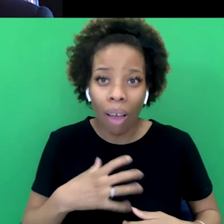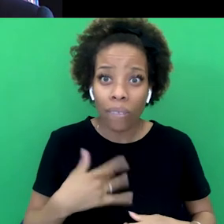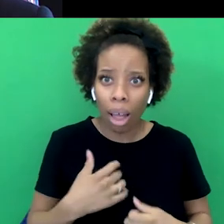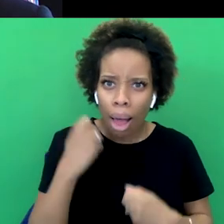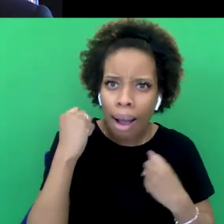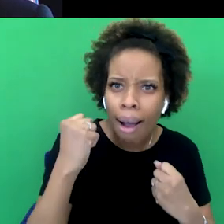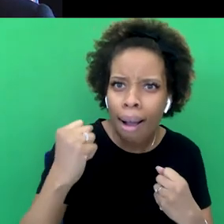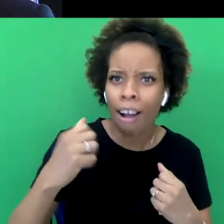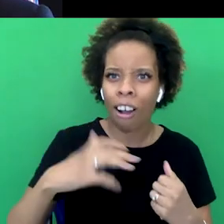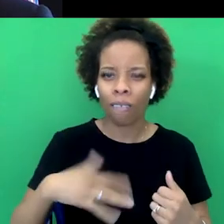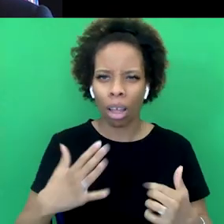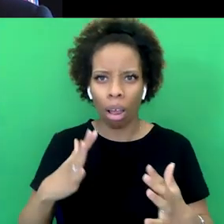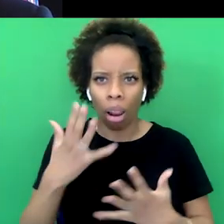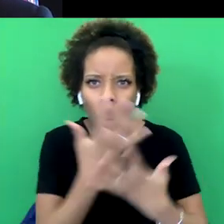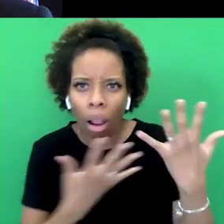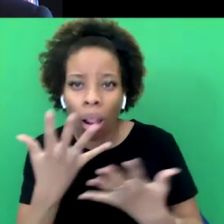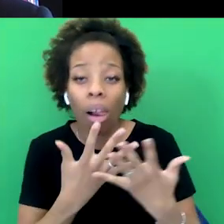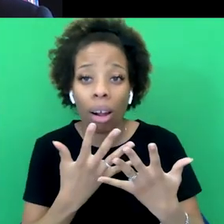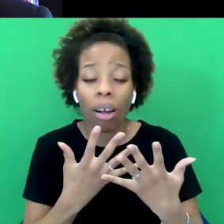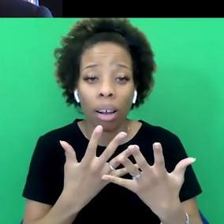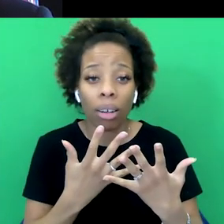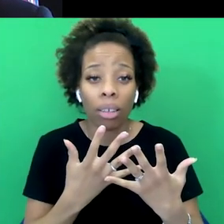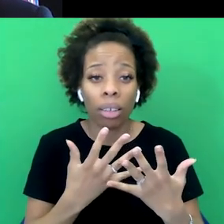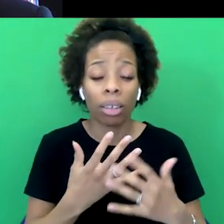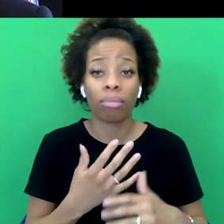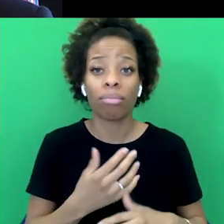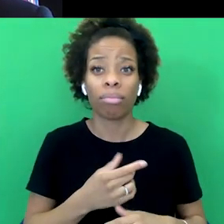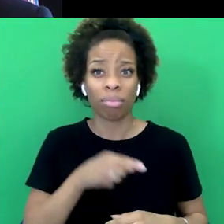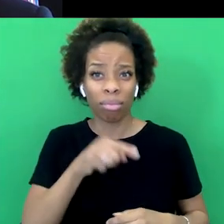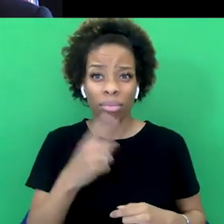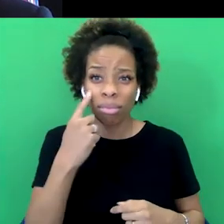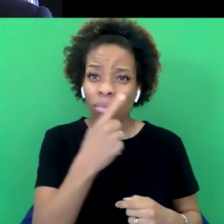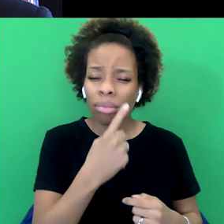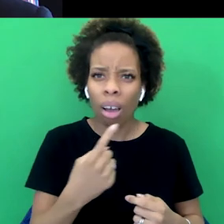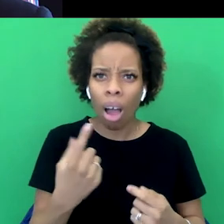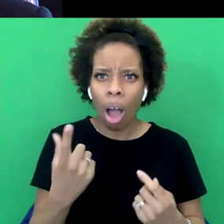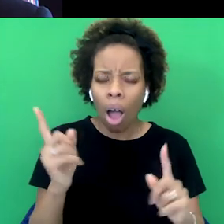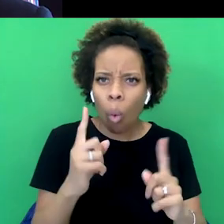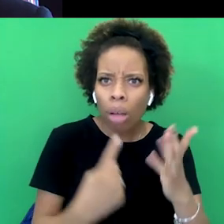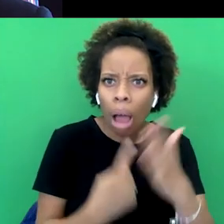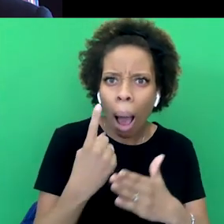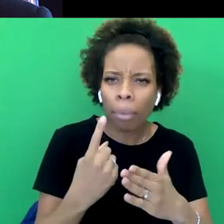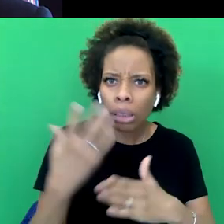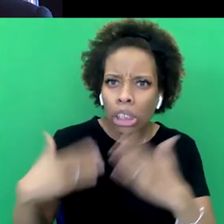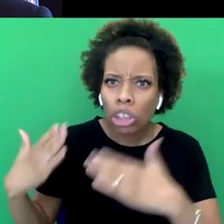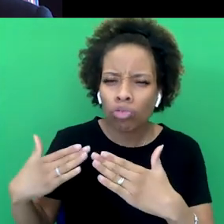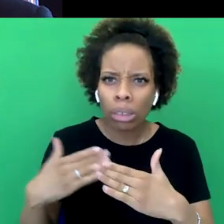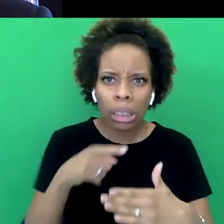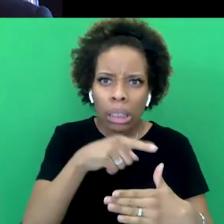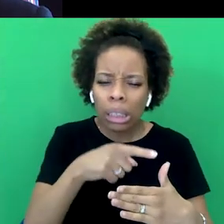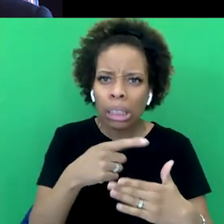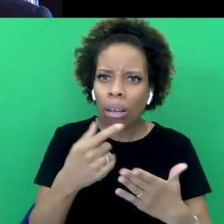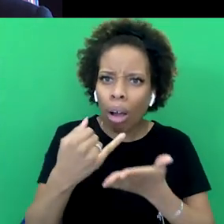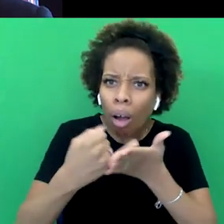weren't and weren't vindicated in their lifetimes, which is kind of this expansiveness of knowledge, you know, I just